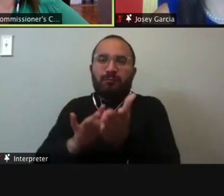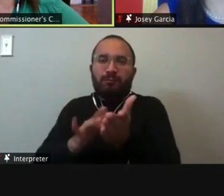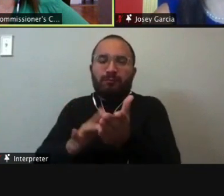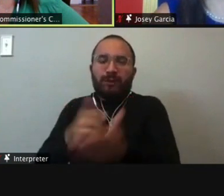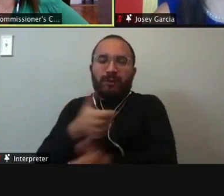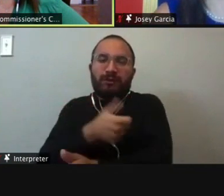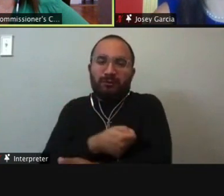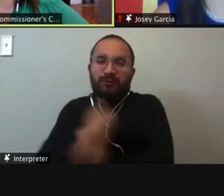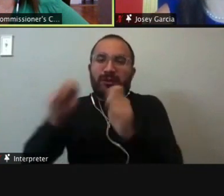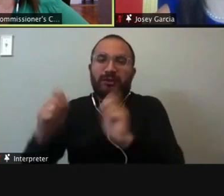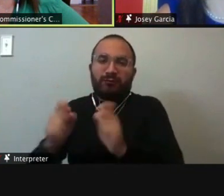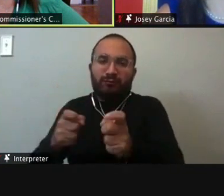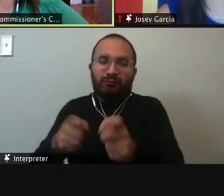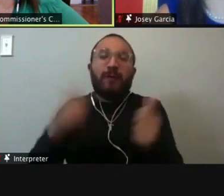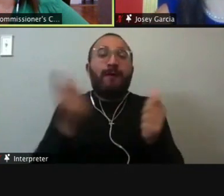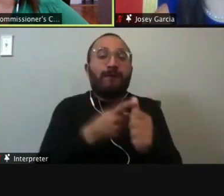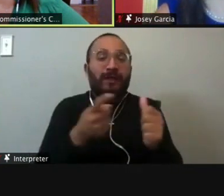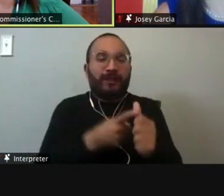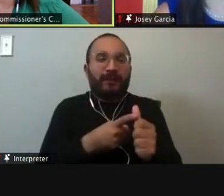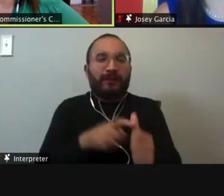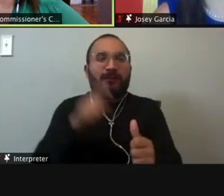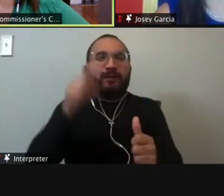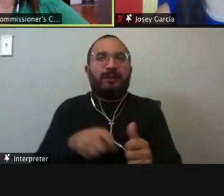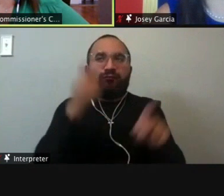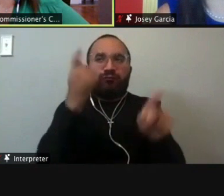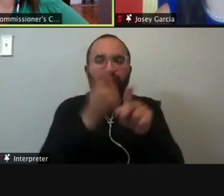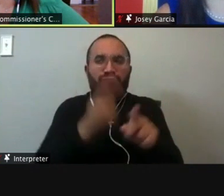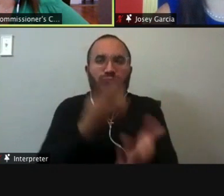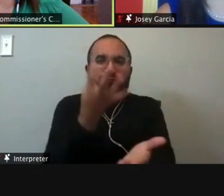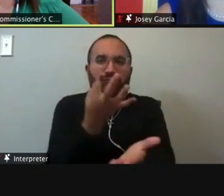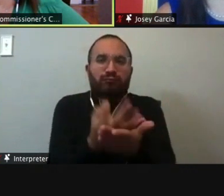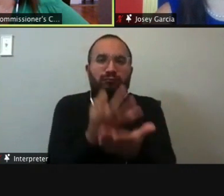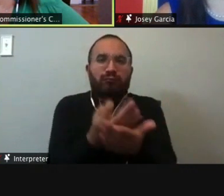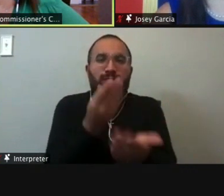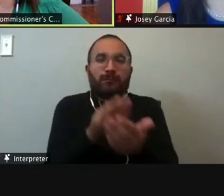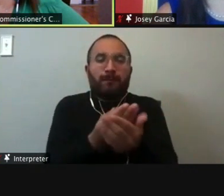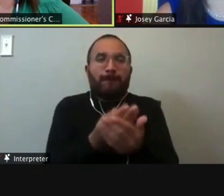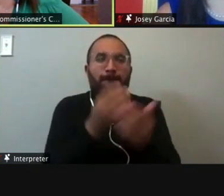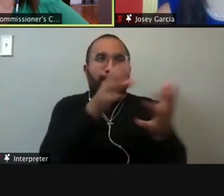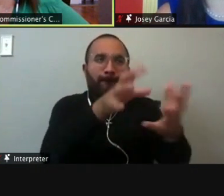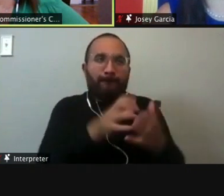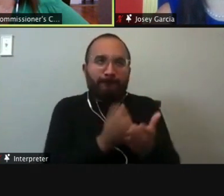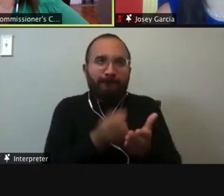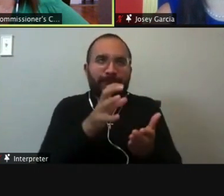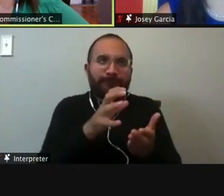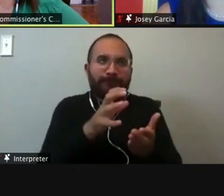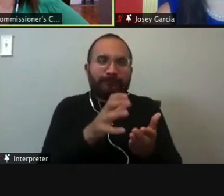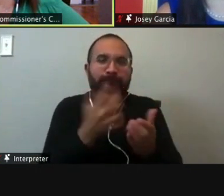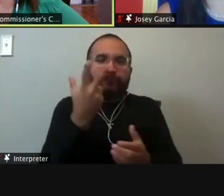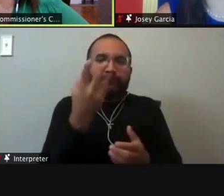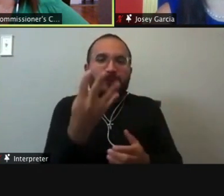Well, we definitely need to get the funding for it. mean, 29, excuse me, 34 years. I, I, I, I've seen it